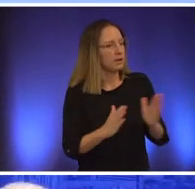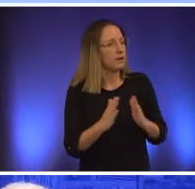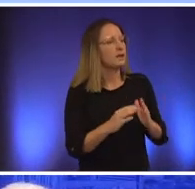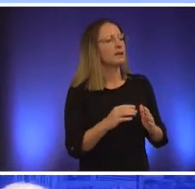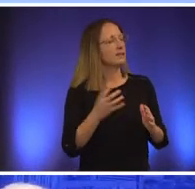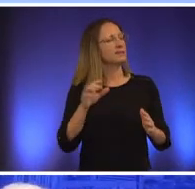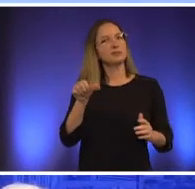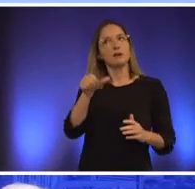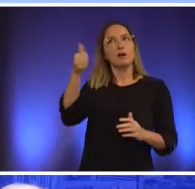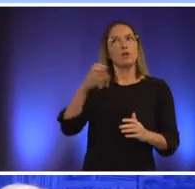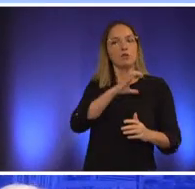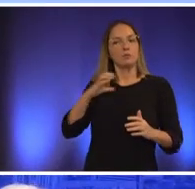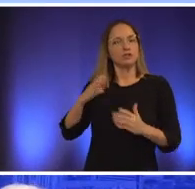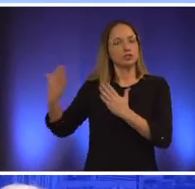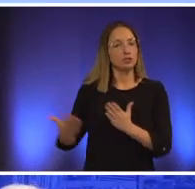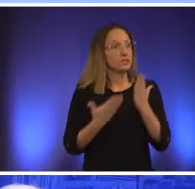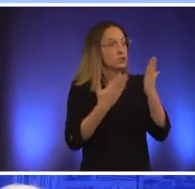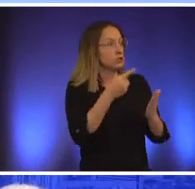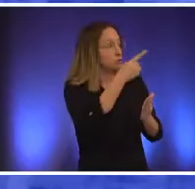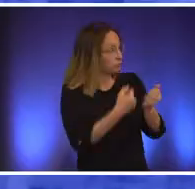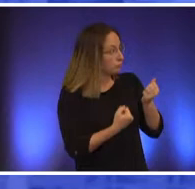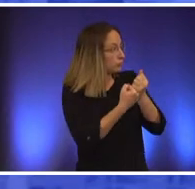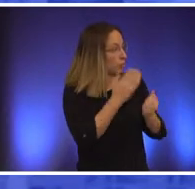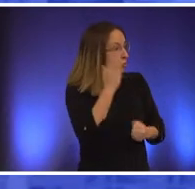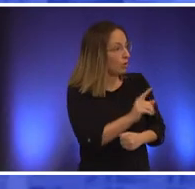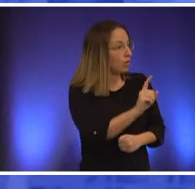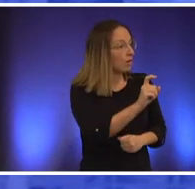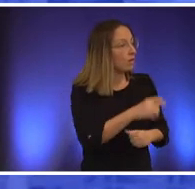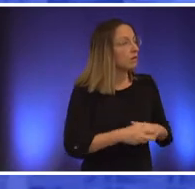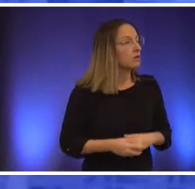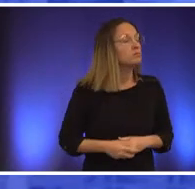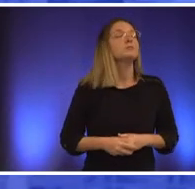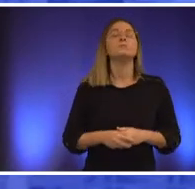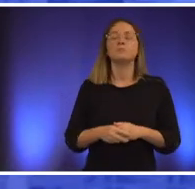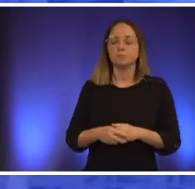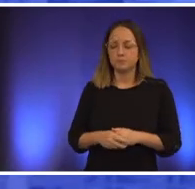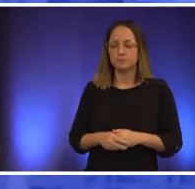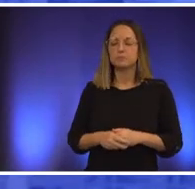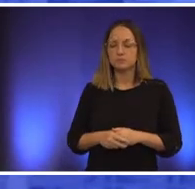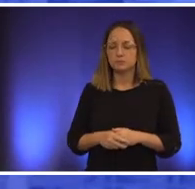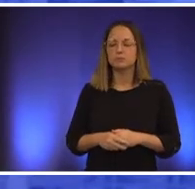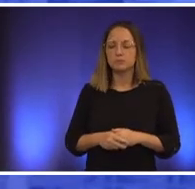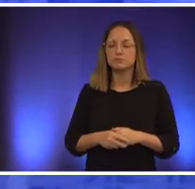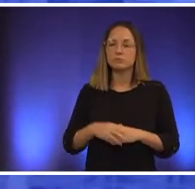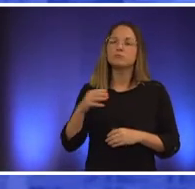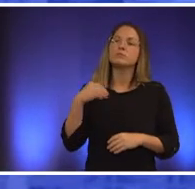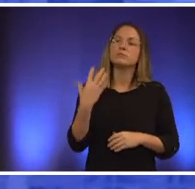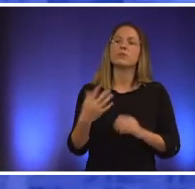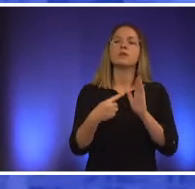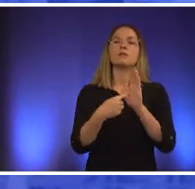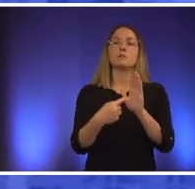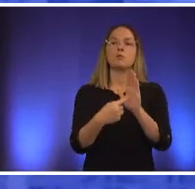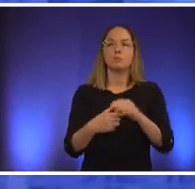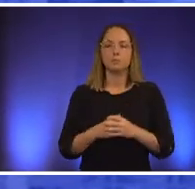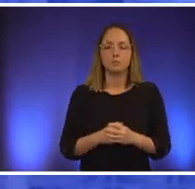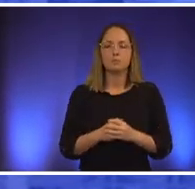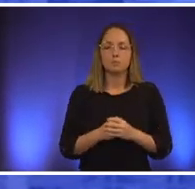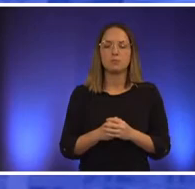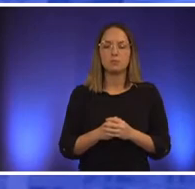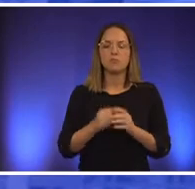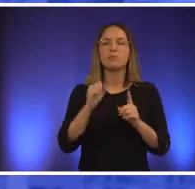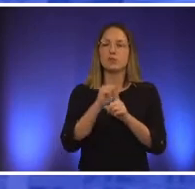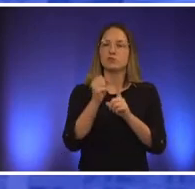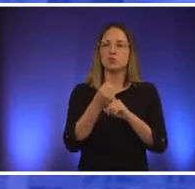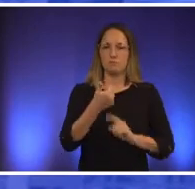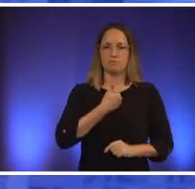zoning commissioners um i'll give you an example of um a situation in which i was